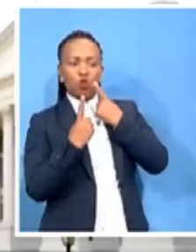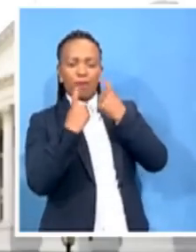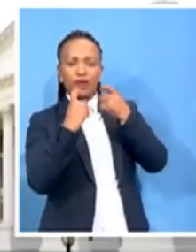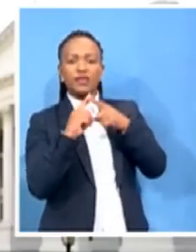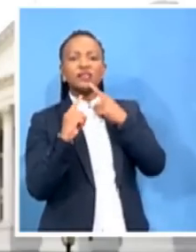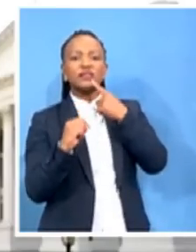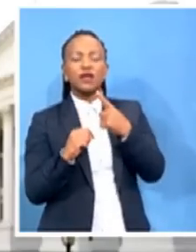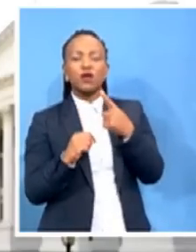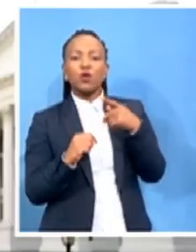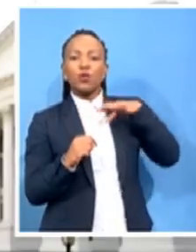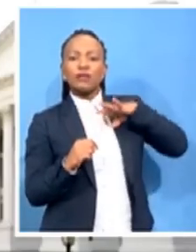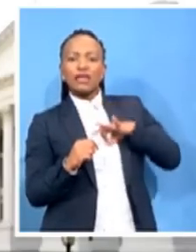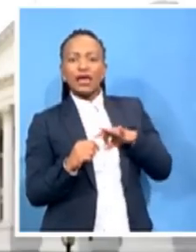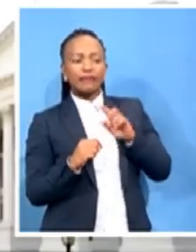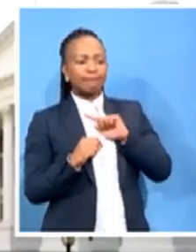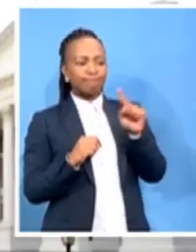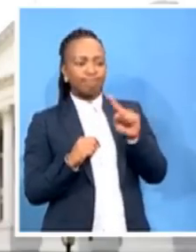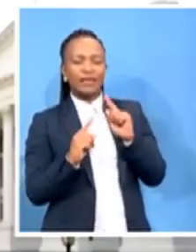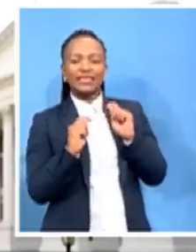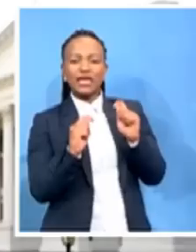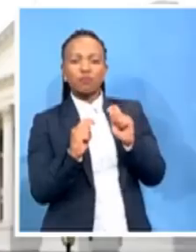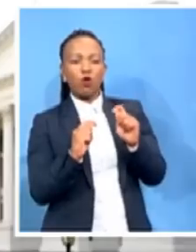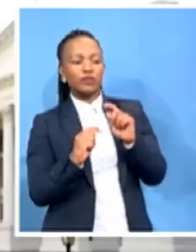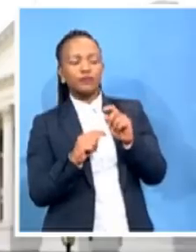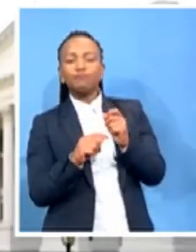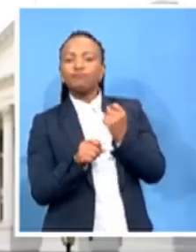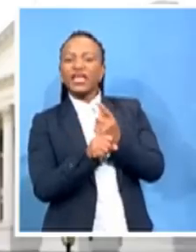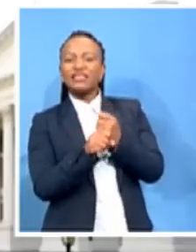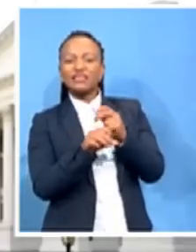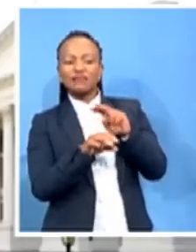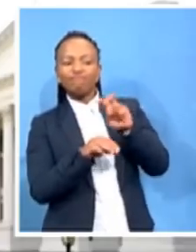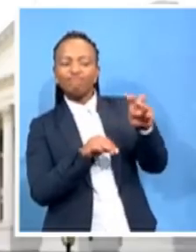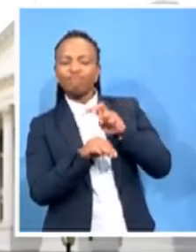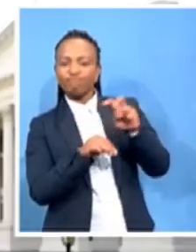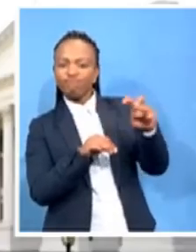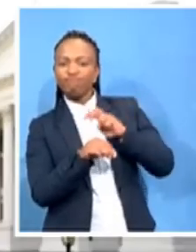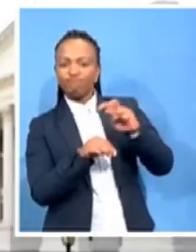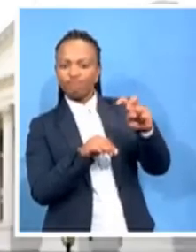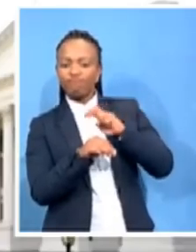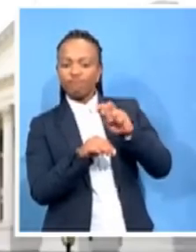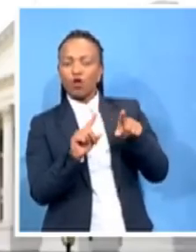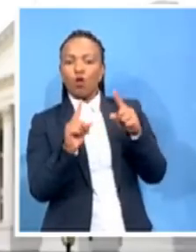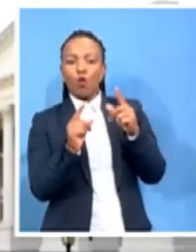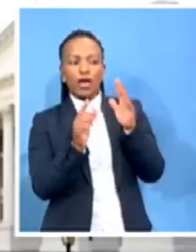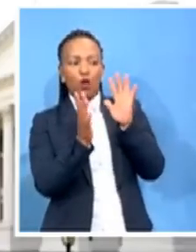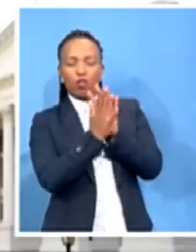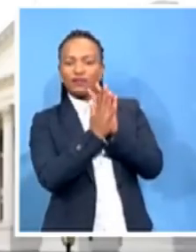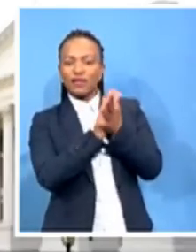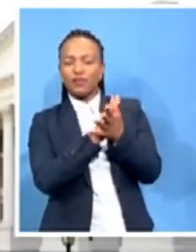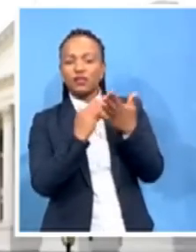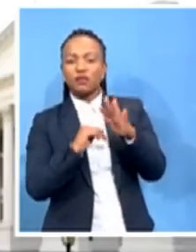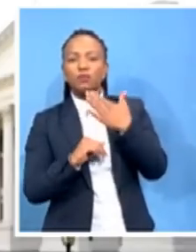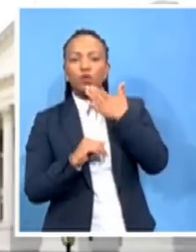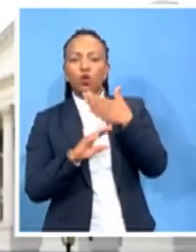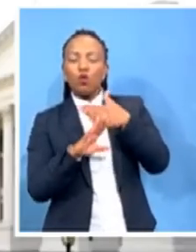on the table because of this sabotage, which we've got sabotage now. But it was a negligence from the Minister